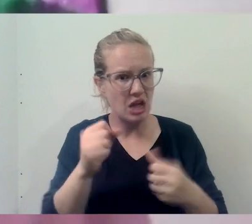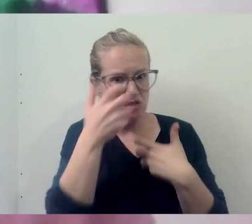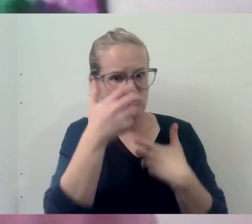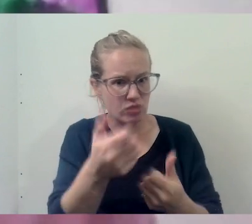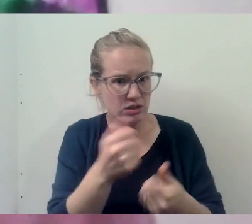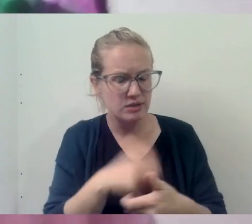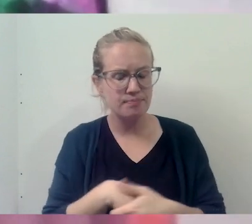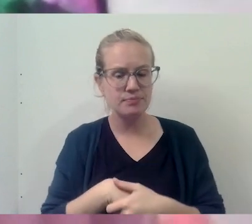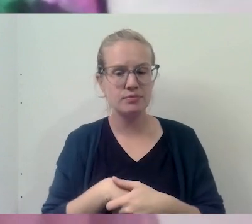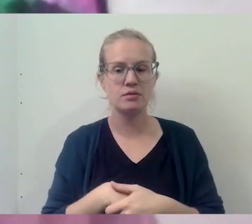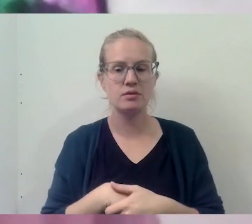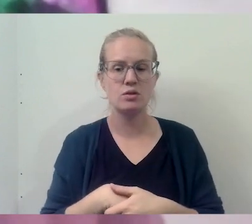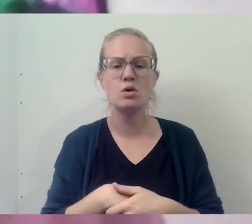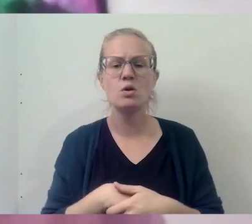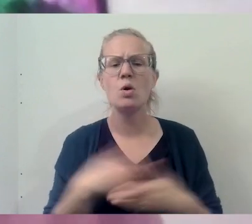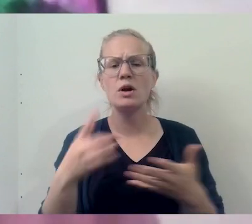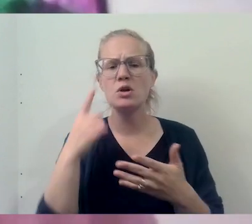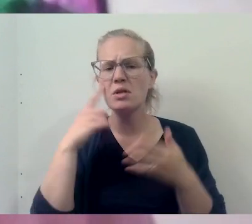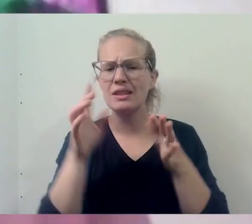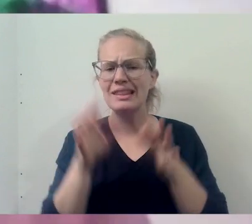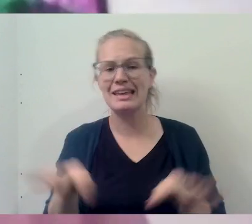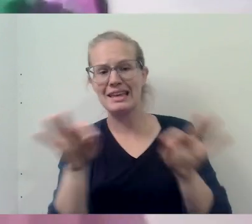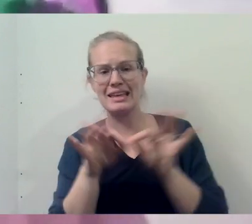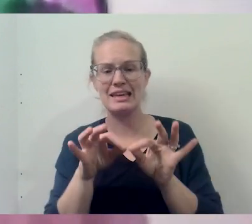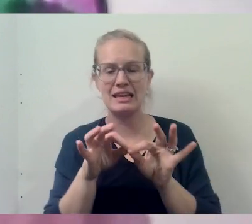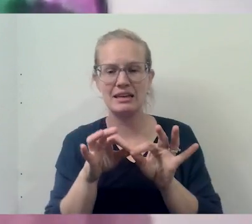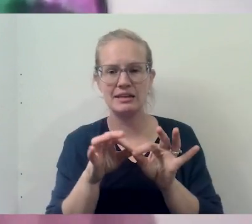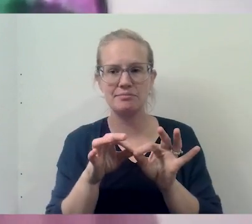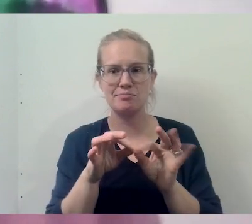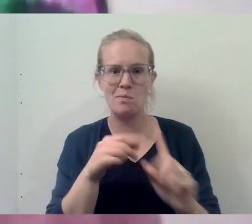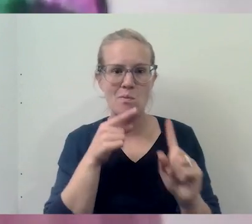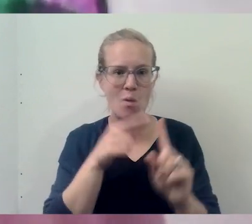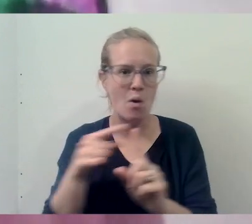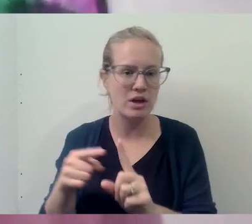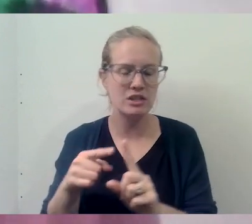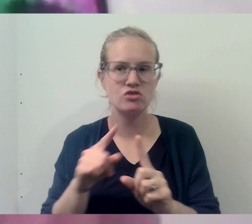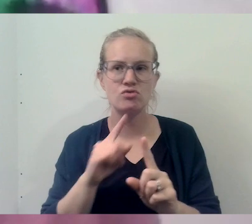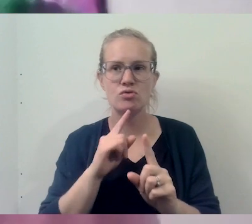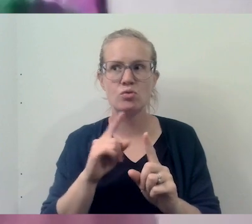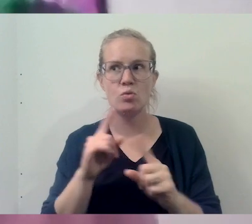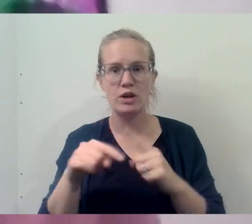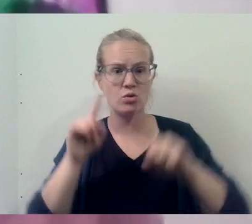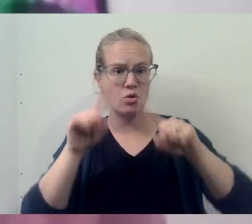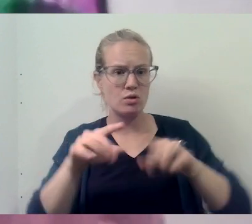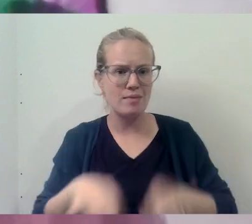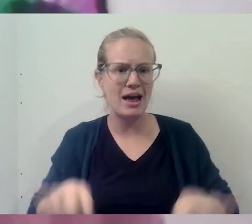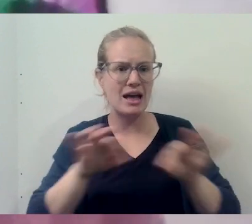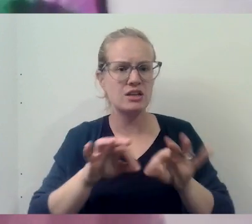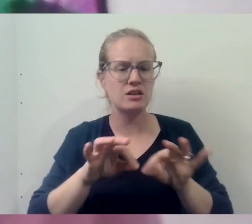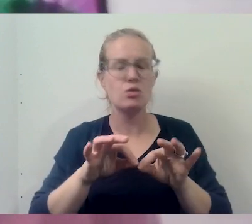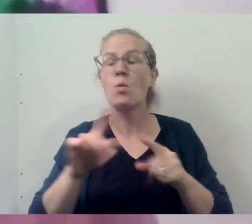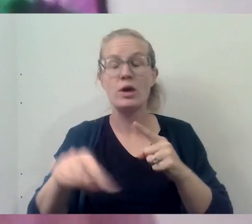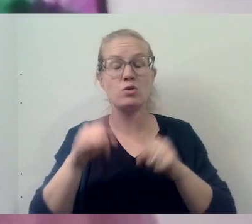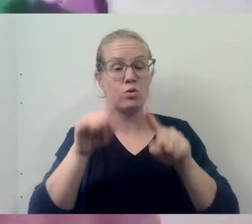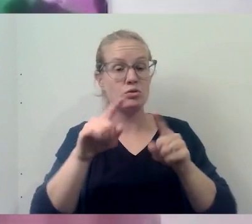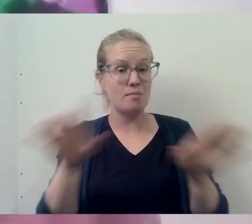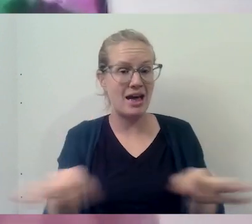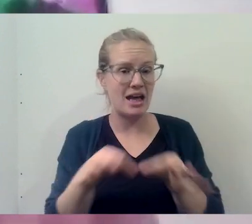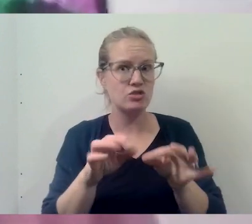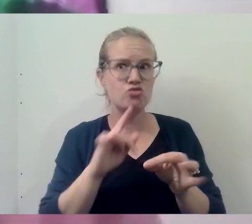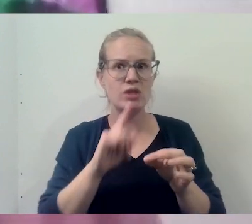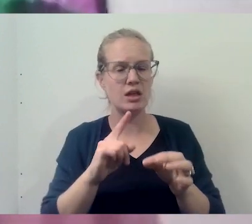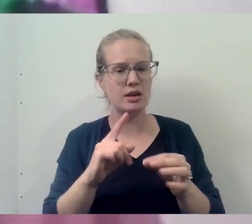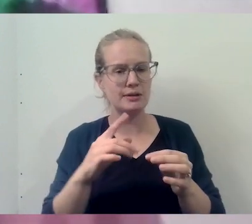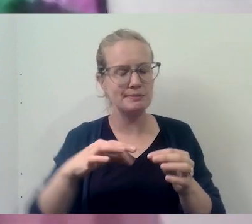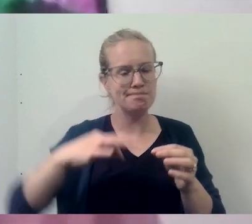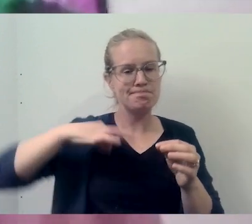what do you think are kind of like the key ingredients though, to kind of getting the most out of going to mass from a mental health perspective, you know,